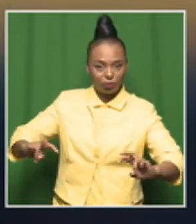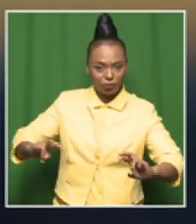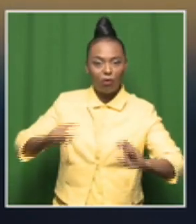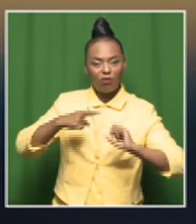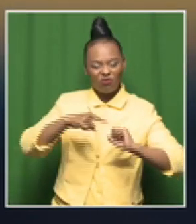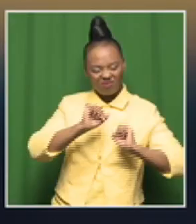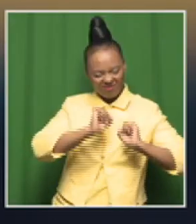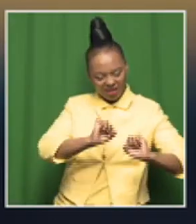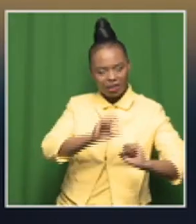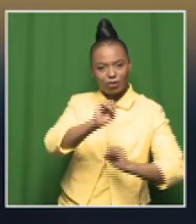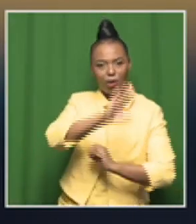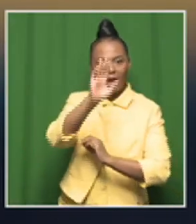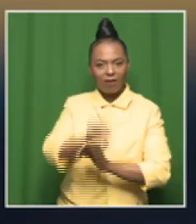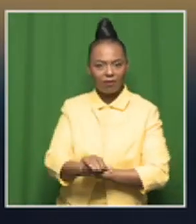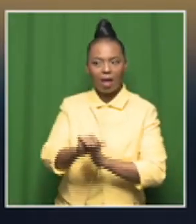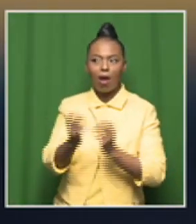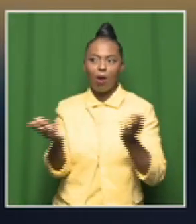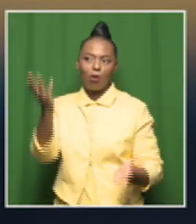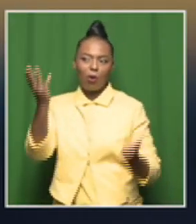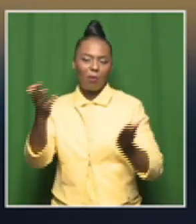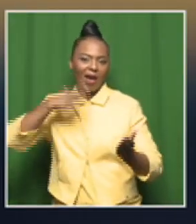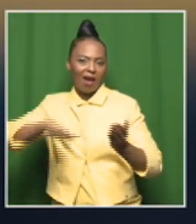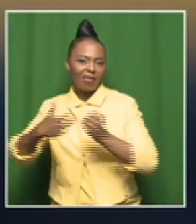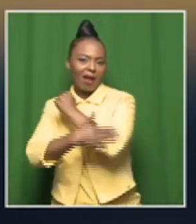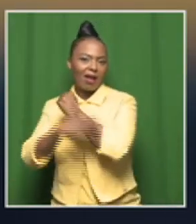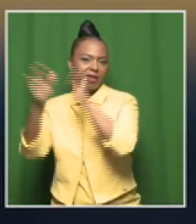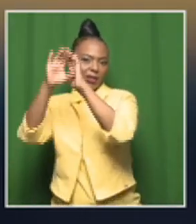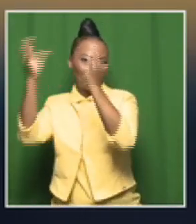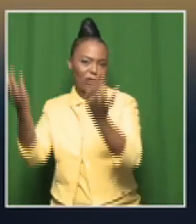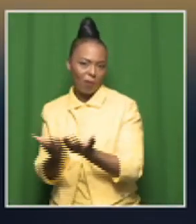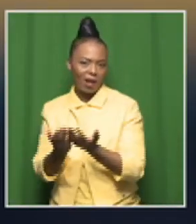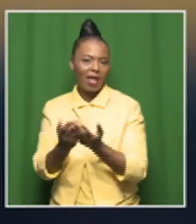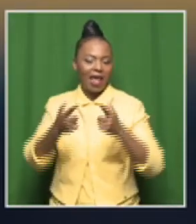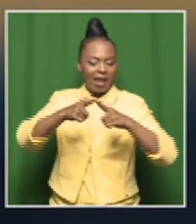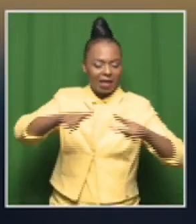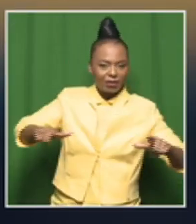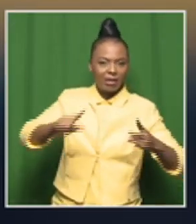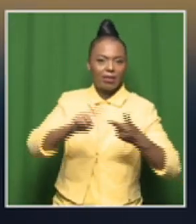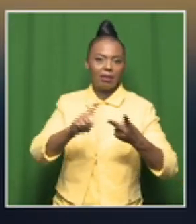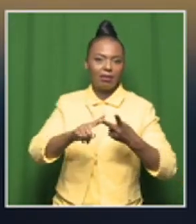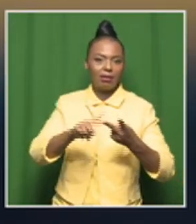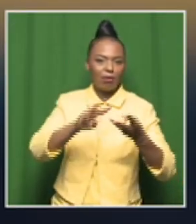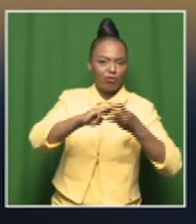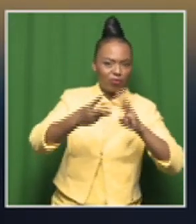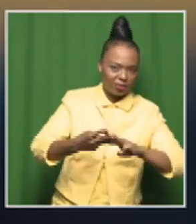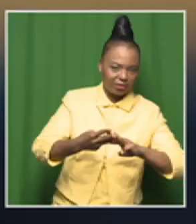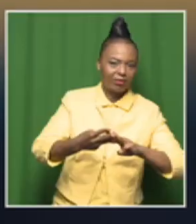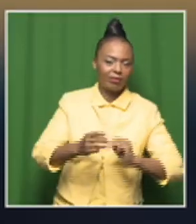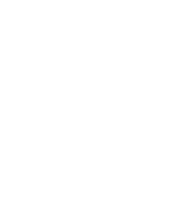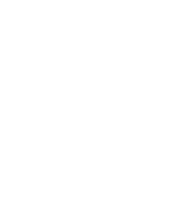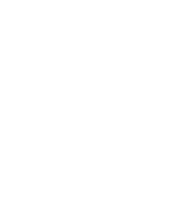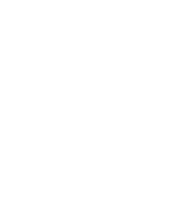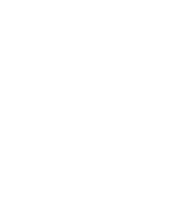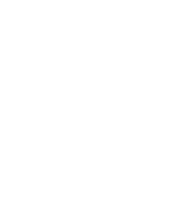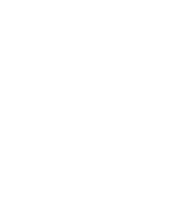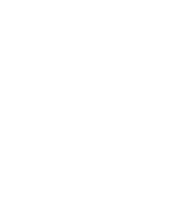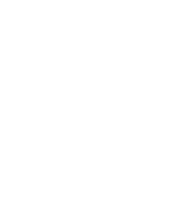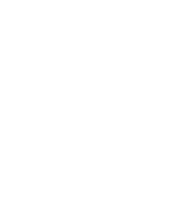global competitiveness and the need for improvements in numeracy and literacy that are also highlighted there. Again, thank you to him for joining us.